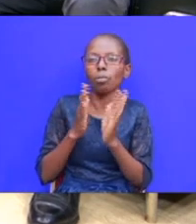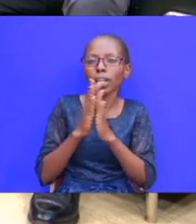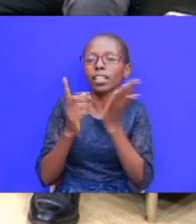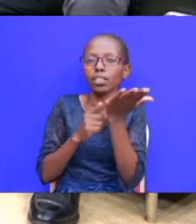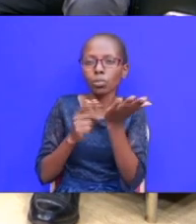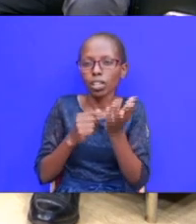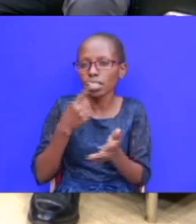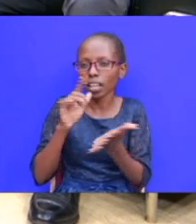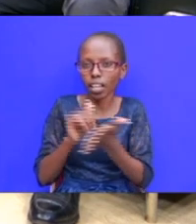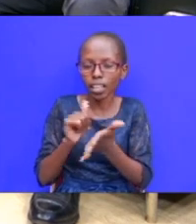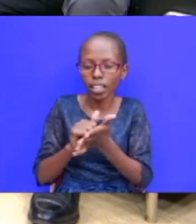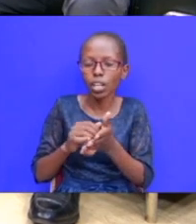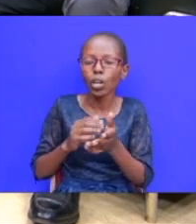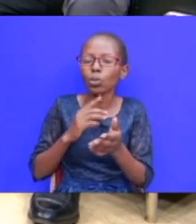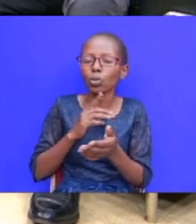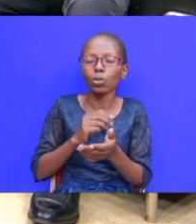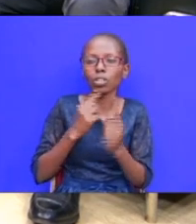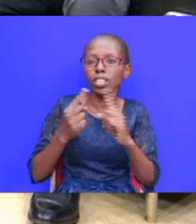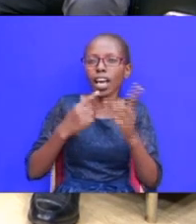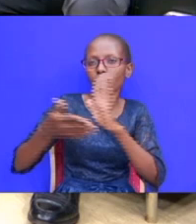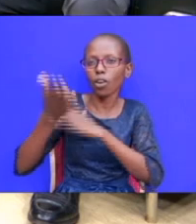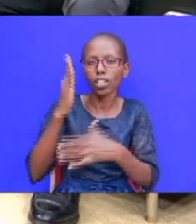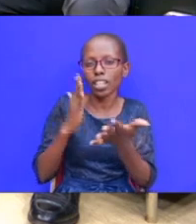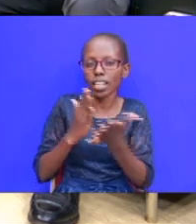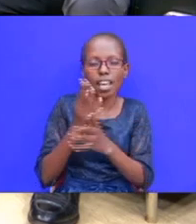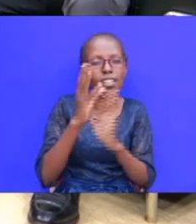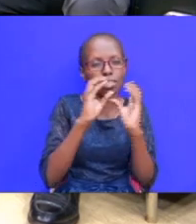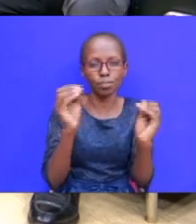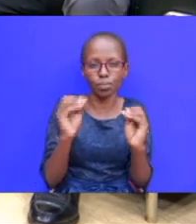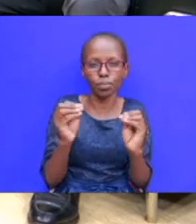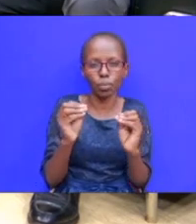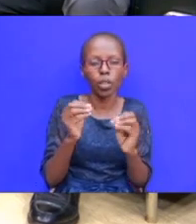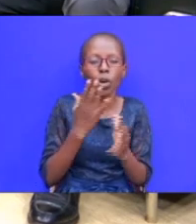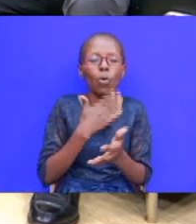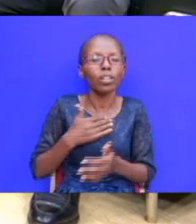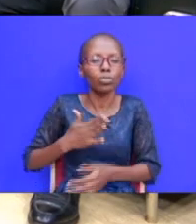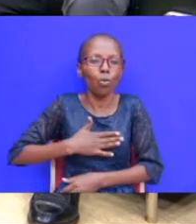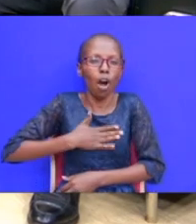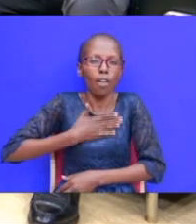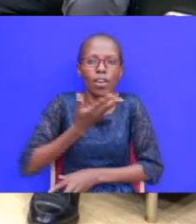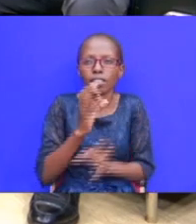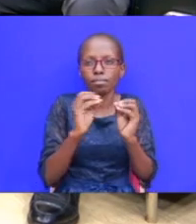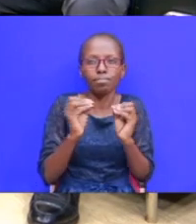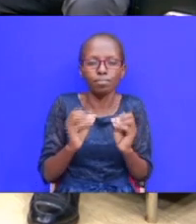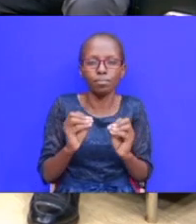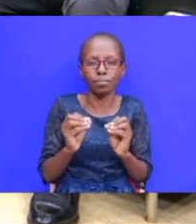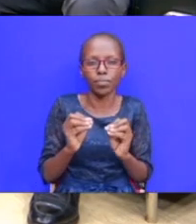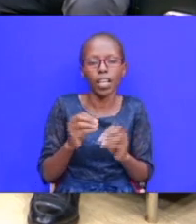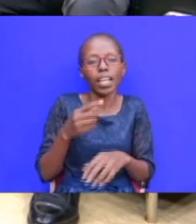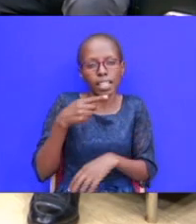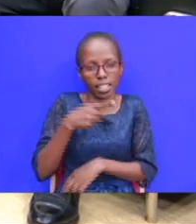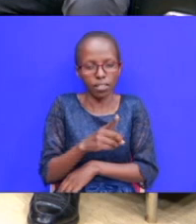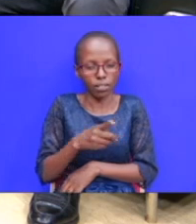to doubt and you don't want to tell god the reality don't want want to confess you don't want to confess you know jacob confesses that is who is jack